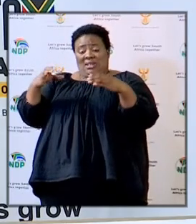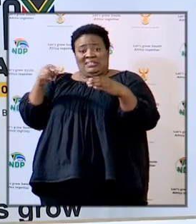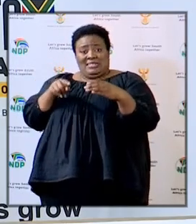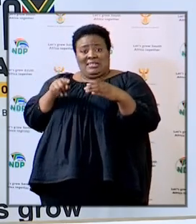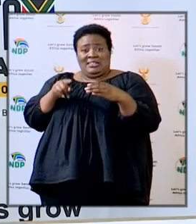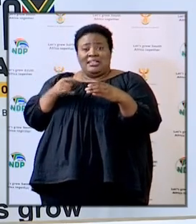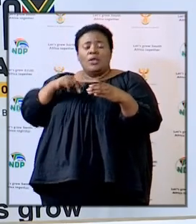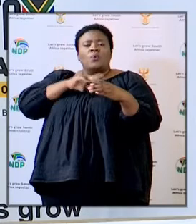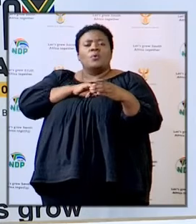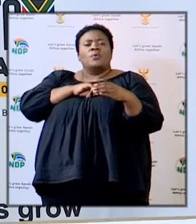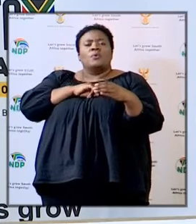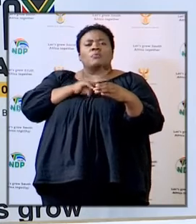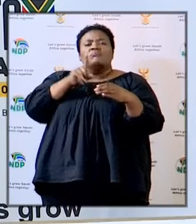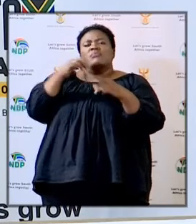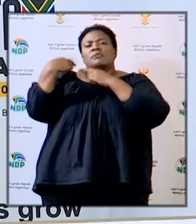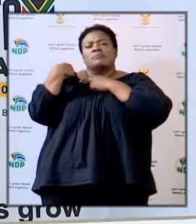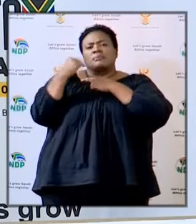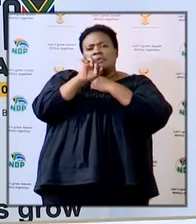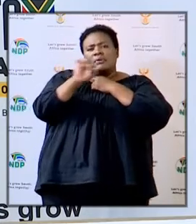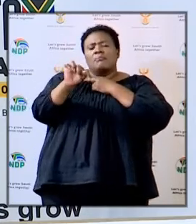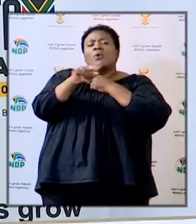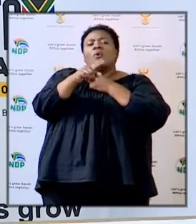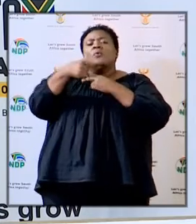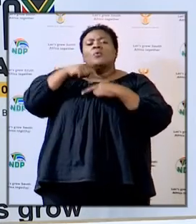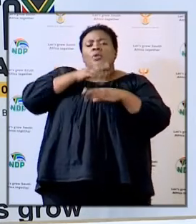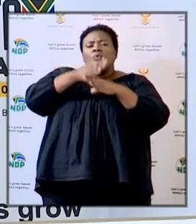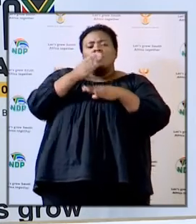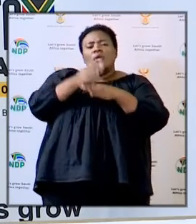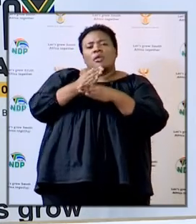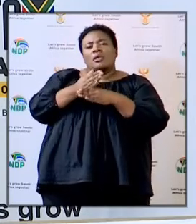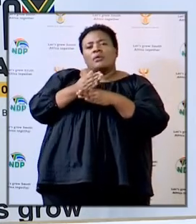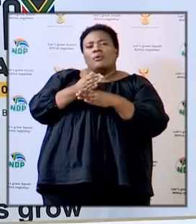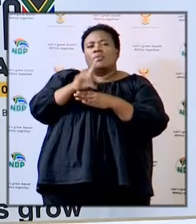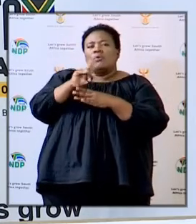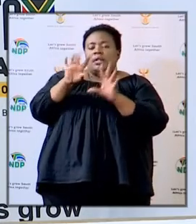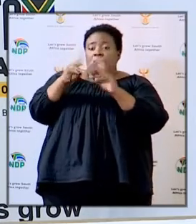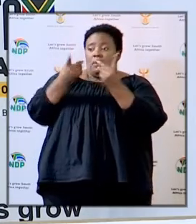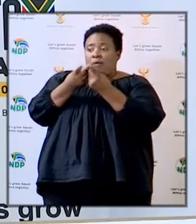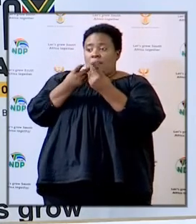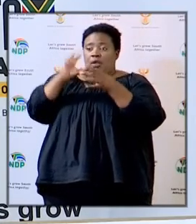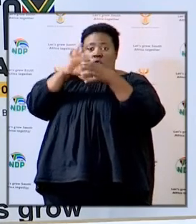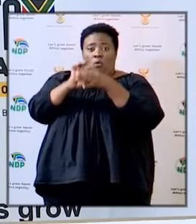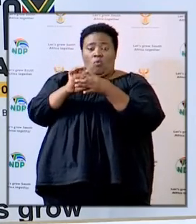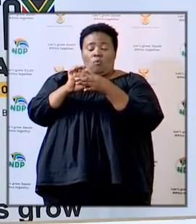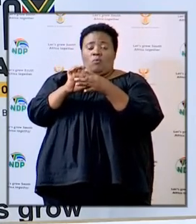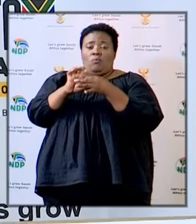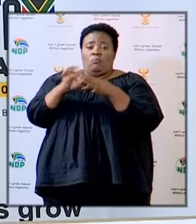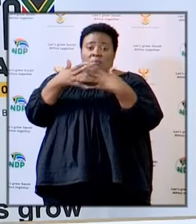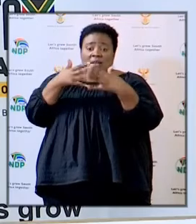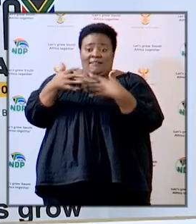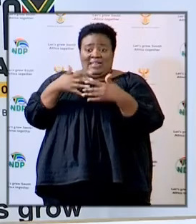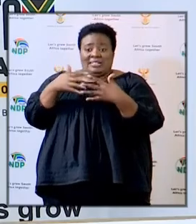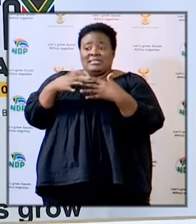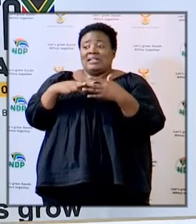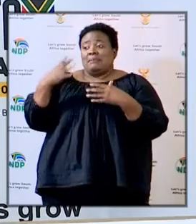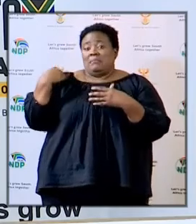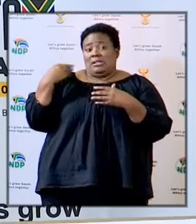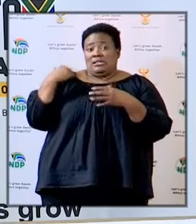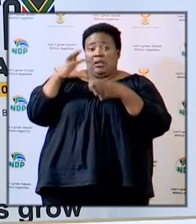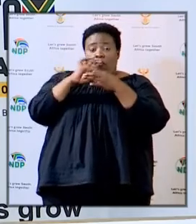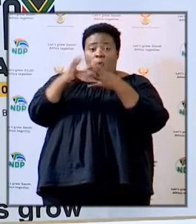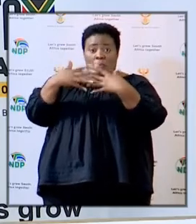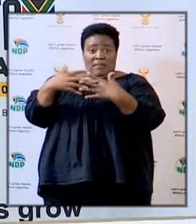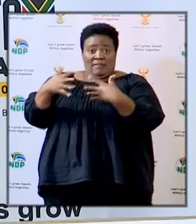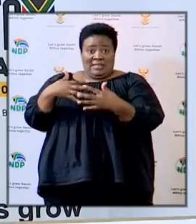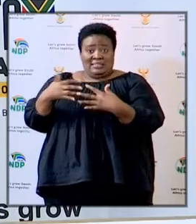working with the Department of Home Affairs and the Minister of Home Affairs in particular